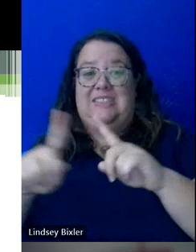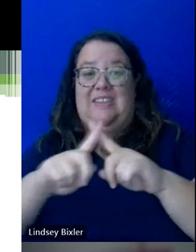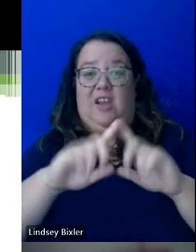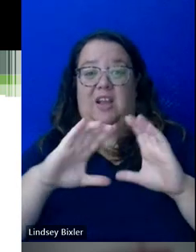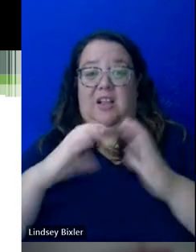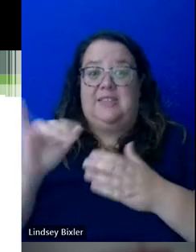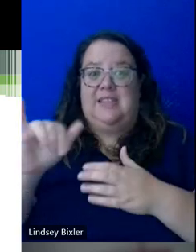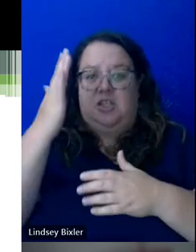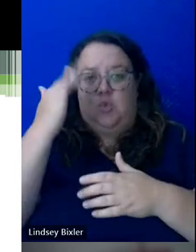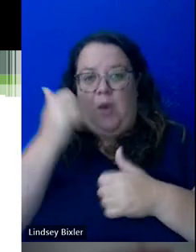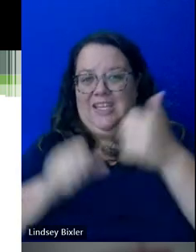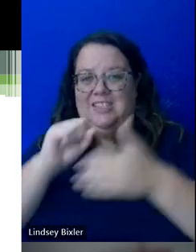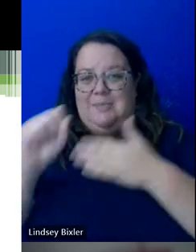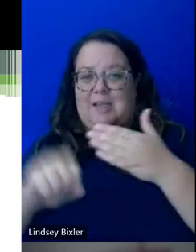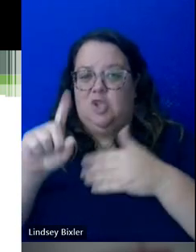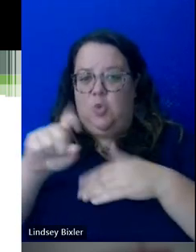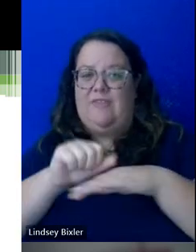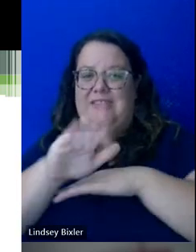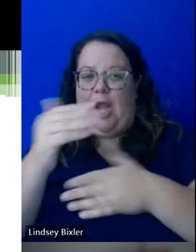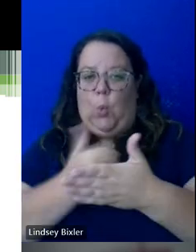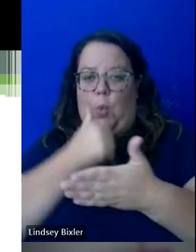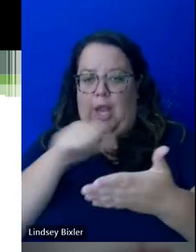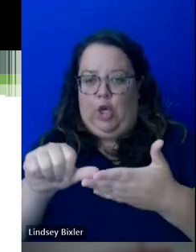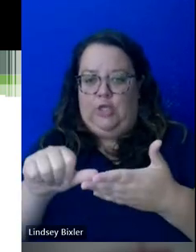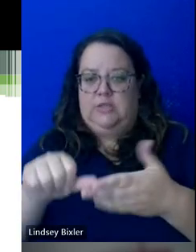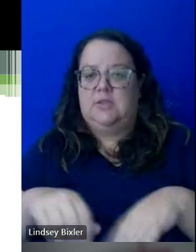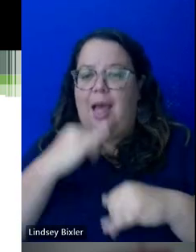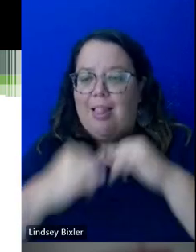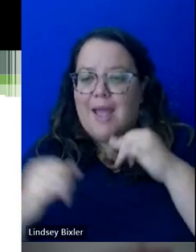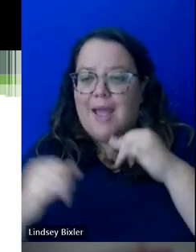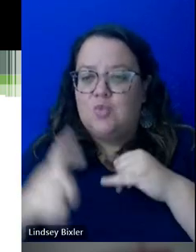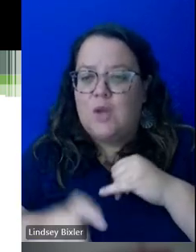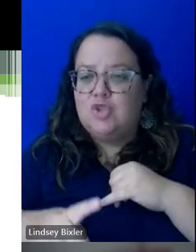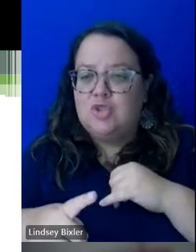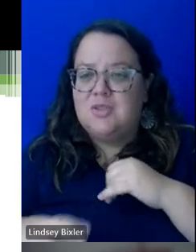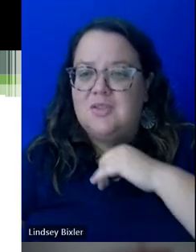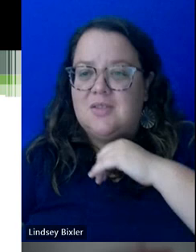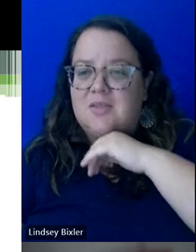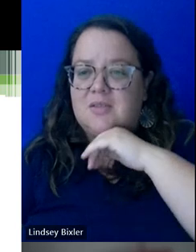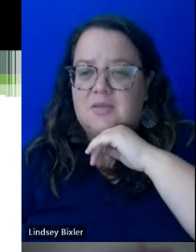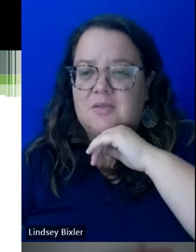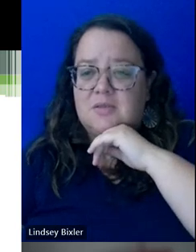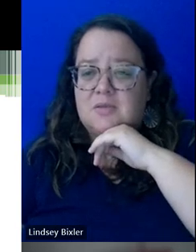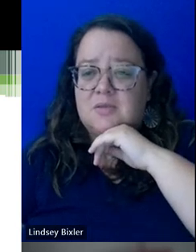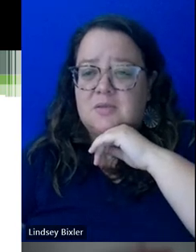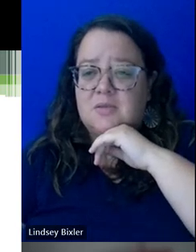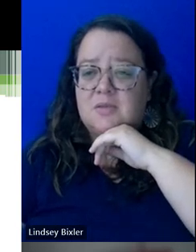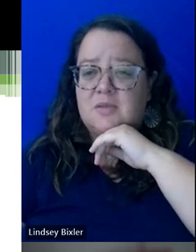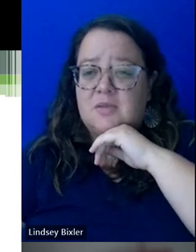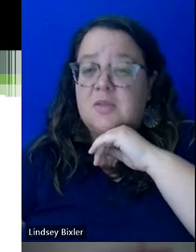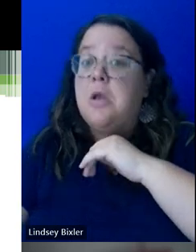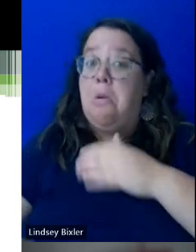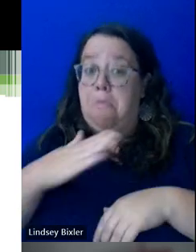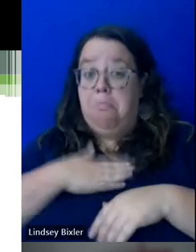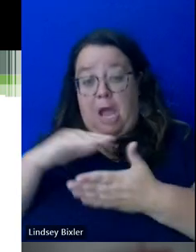why each semester you have to send new letters out. And the last question here was, might my daughter be granted an accommodation in college that she